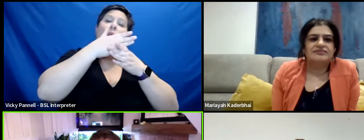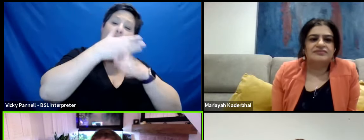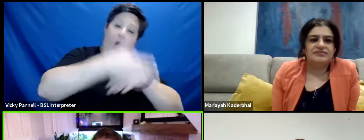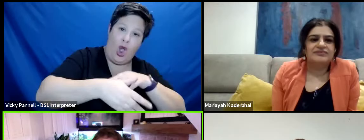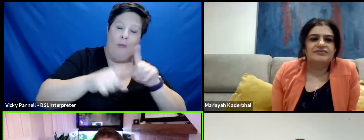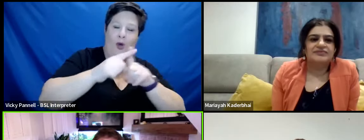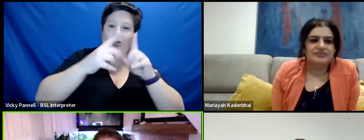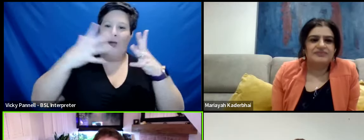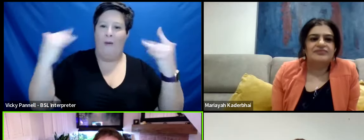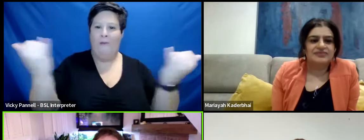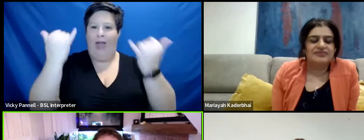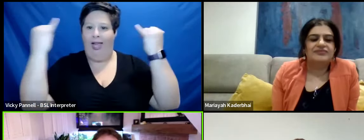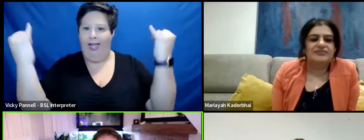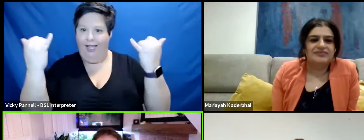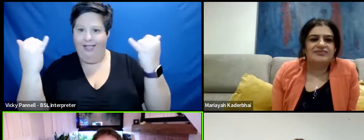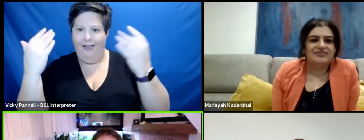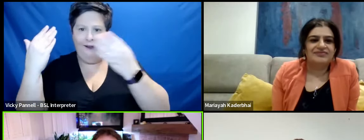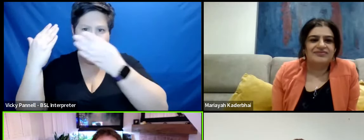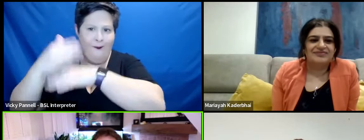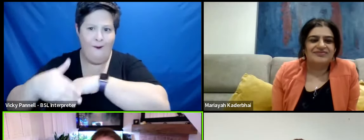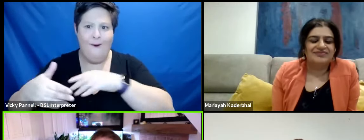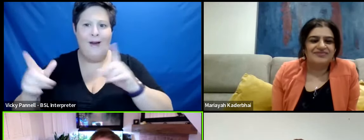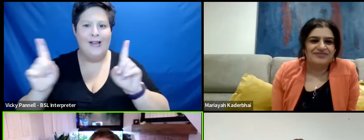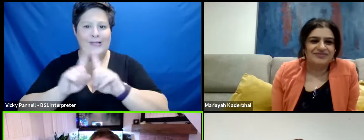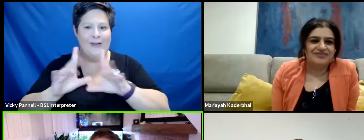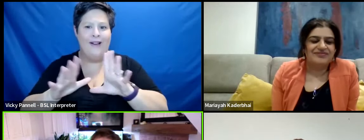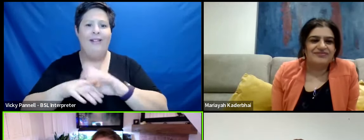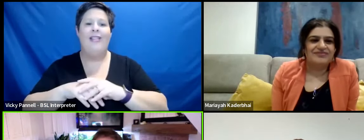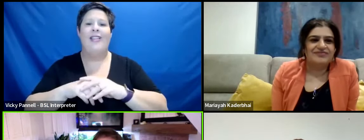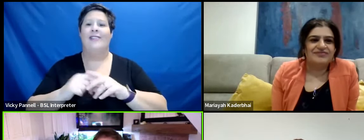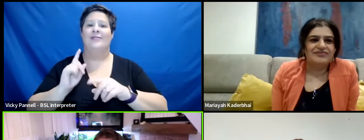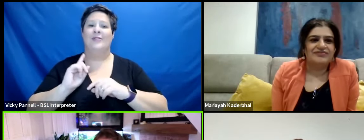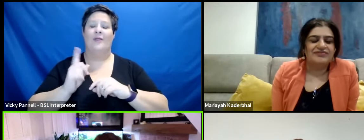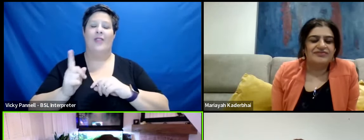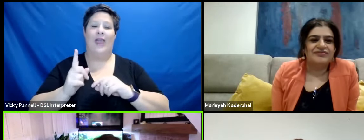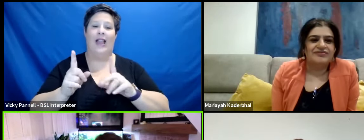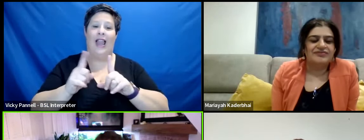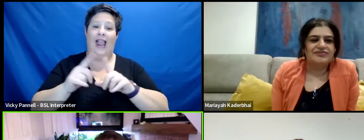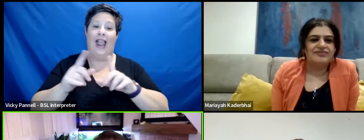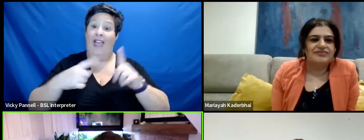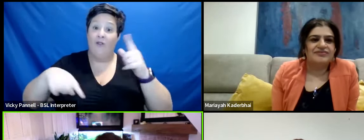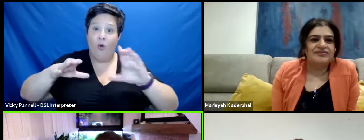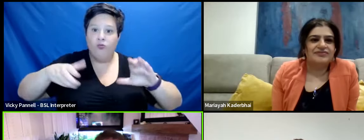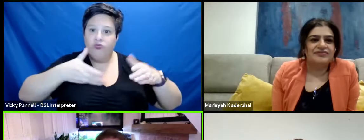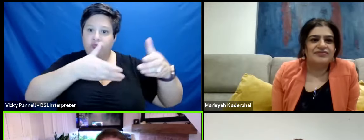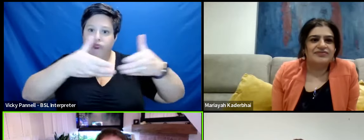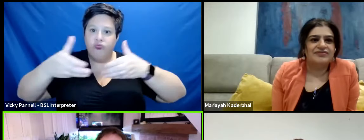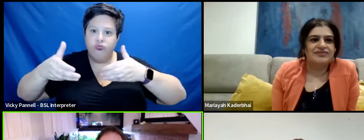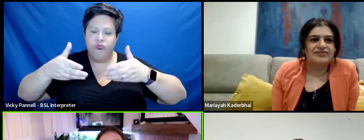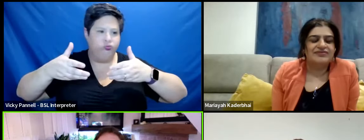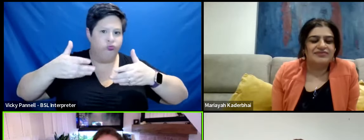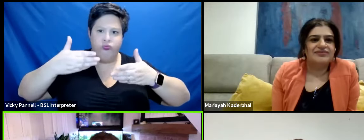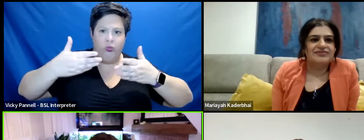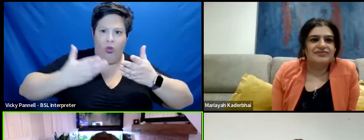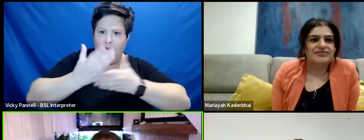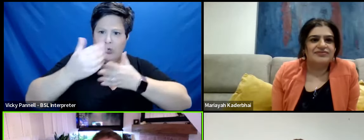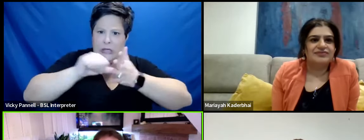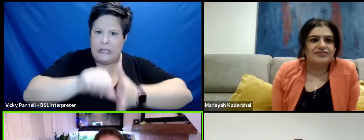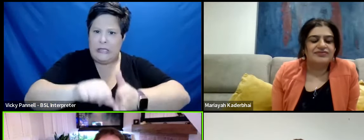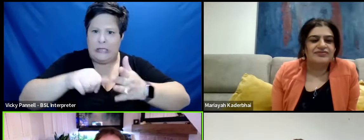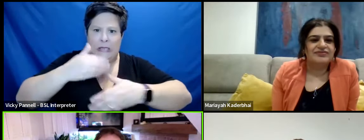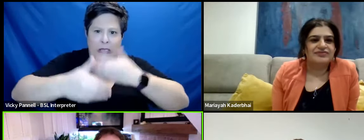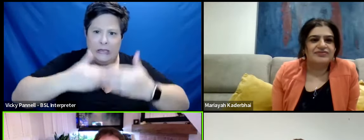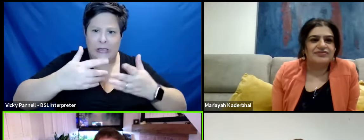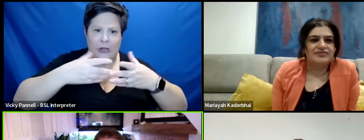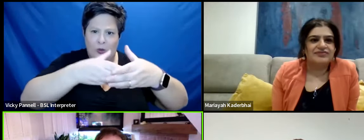hard kind of industry. And it's that very much, you know, everyone's there, everyone's in the fire to get it. And then at the end